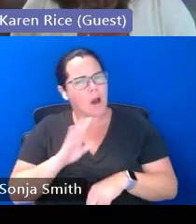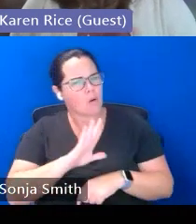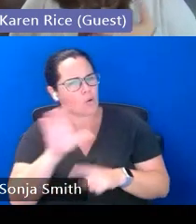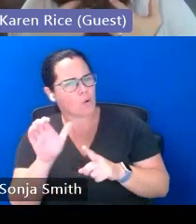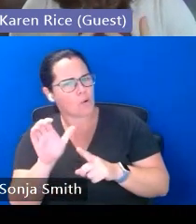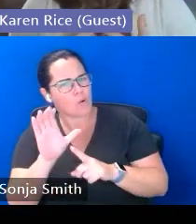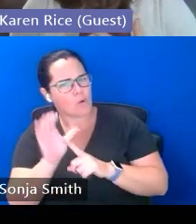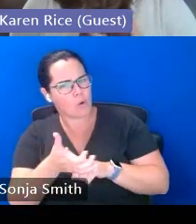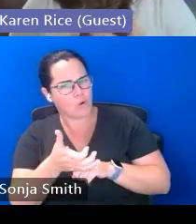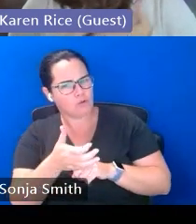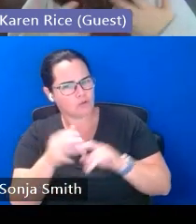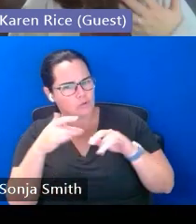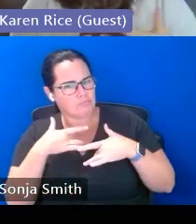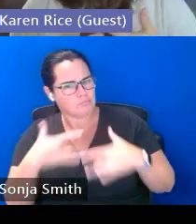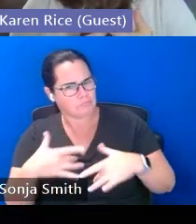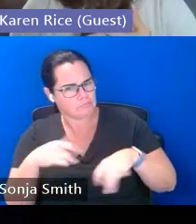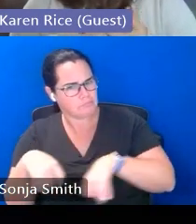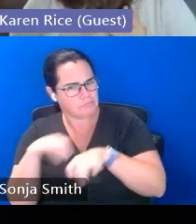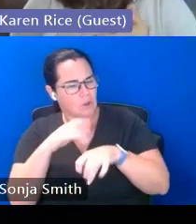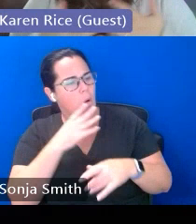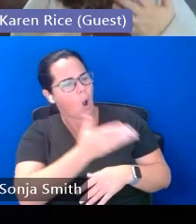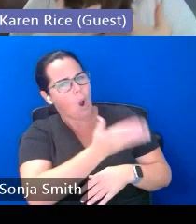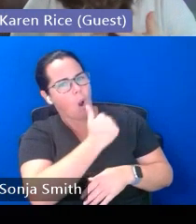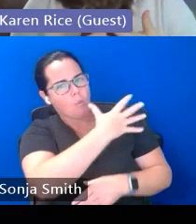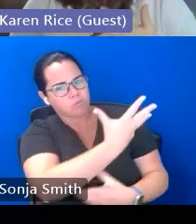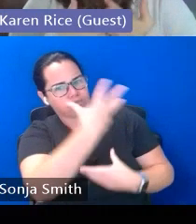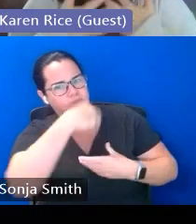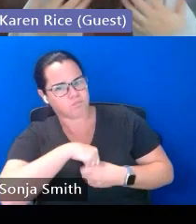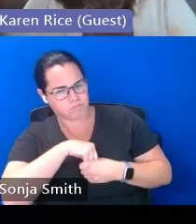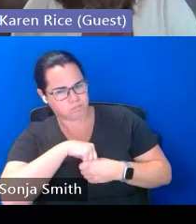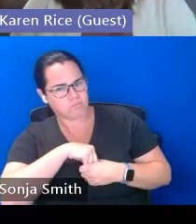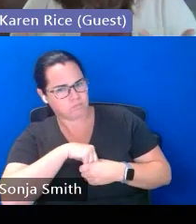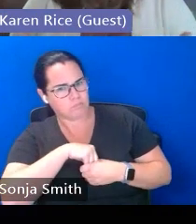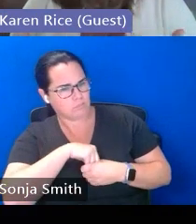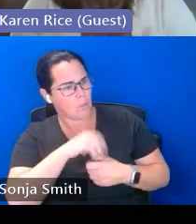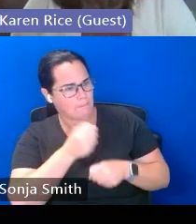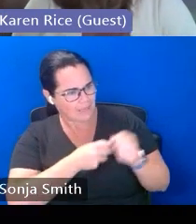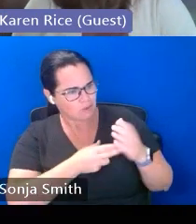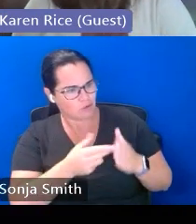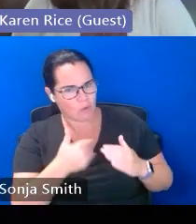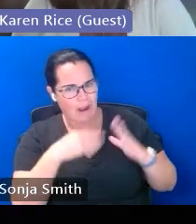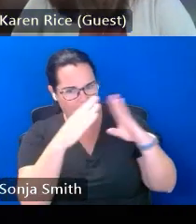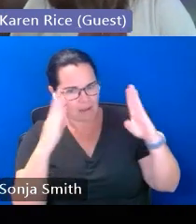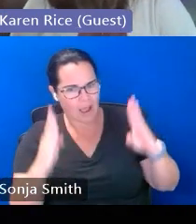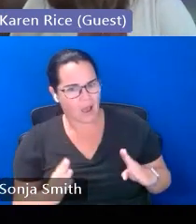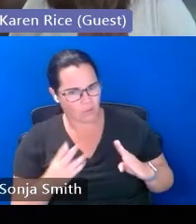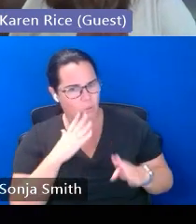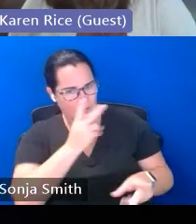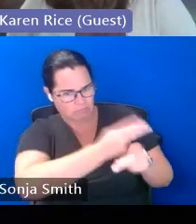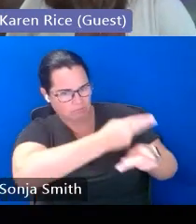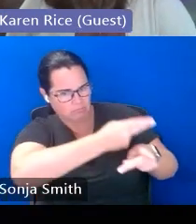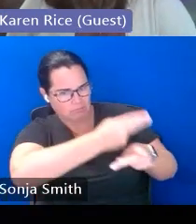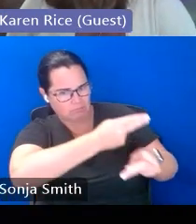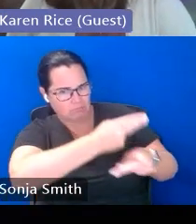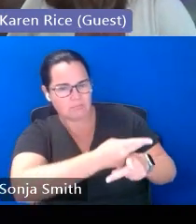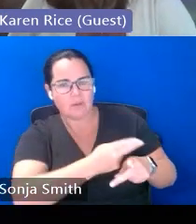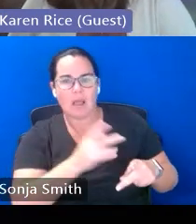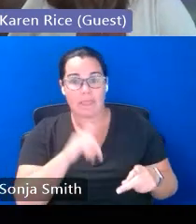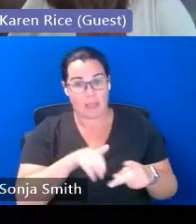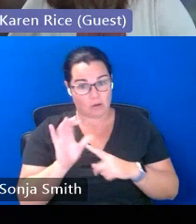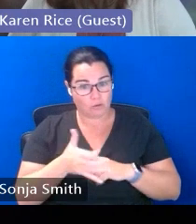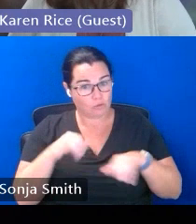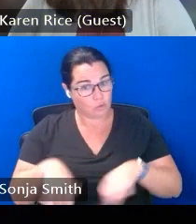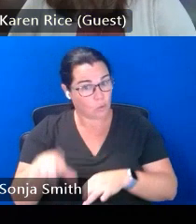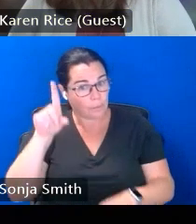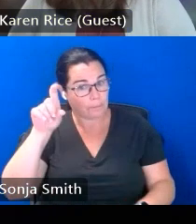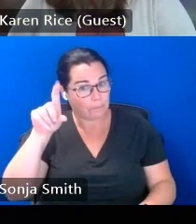norm of we're going to take you in and we're not going to we're going to make sure that you at least have some place to be you can go to the next slide